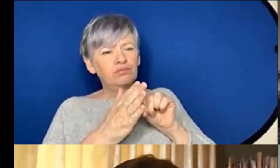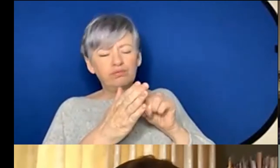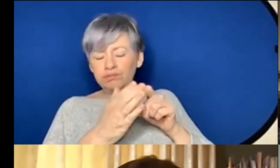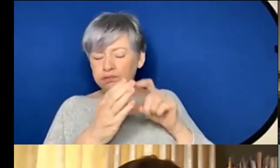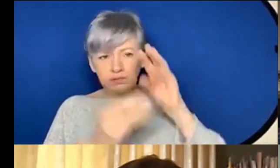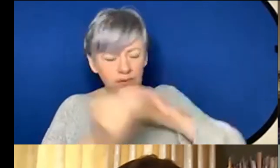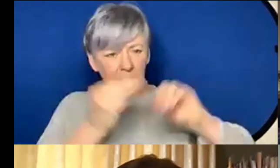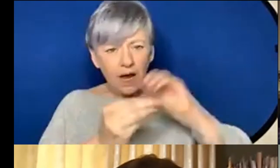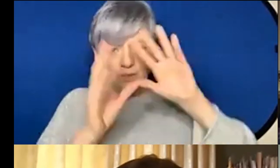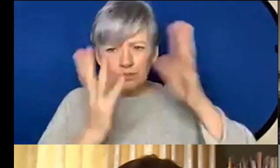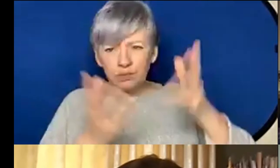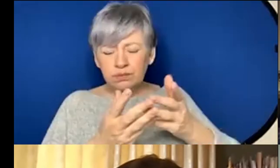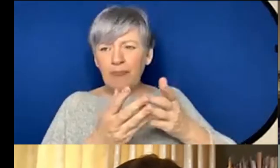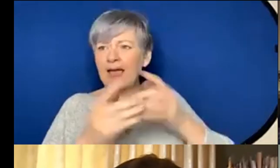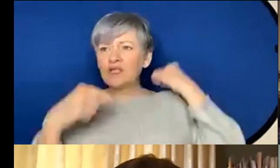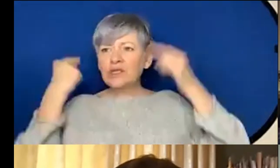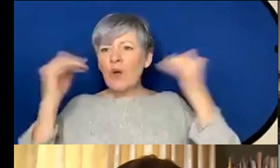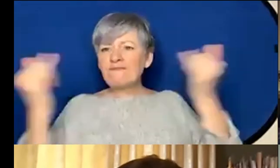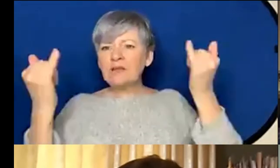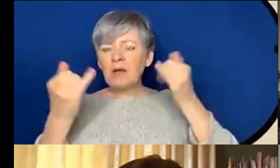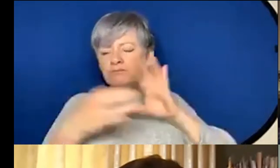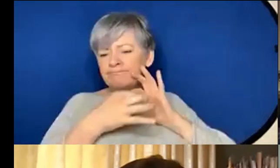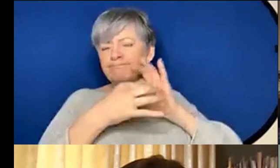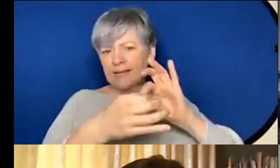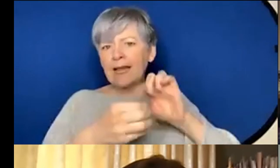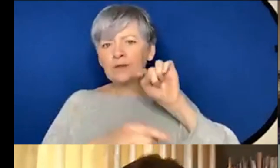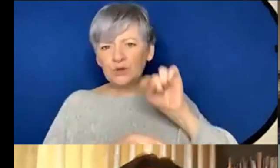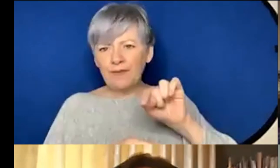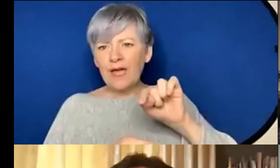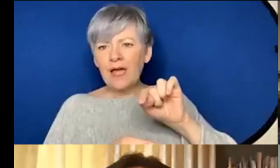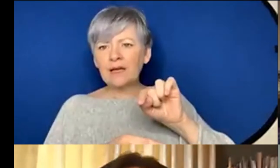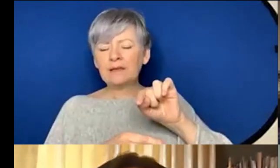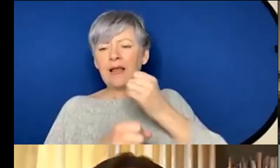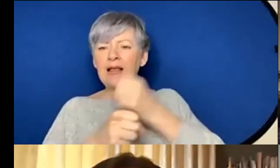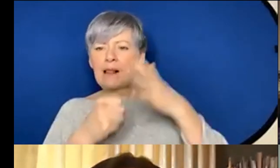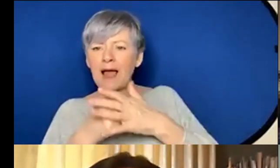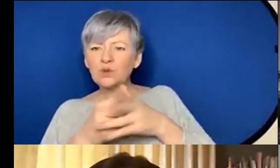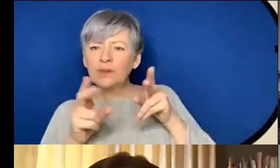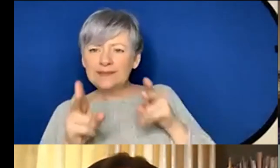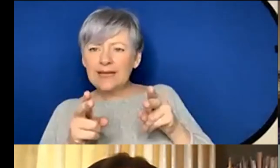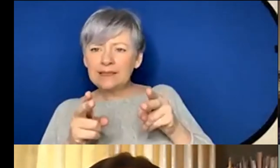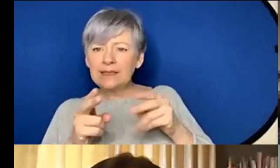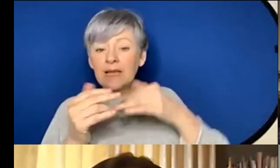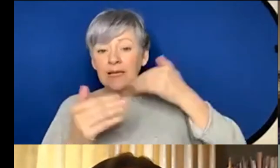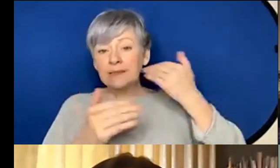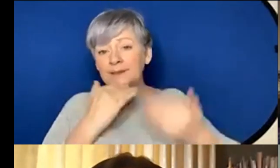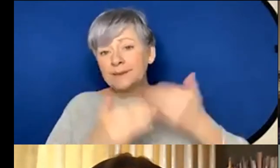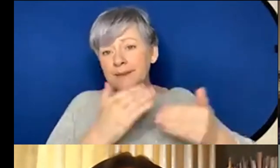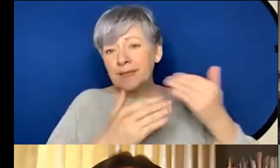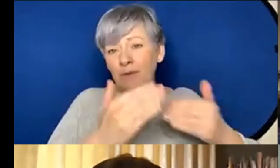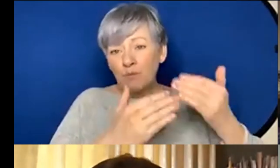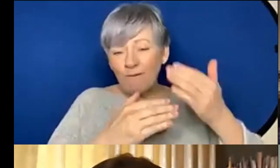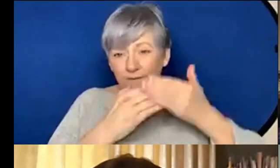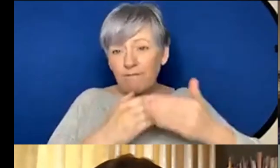like sound festival that I feel quite connected to um Glasgow scene you know is moving quite forward